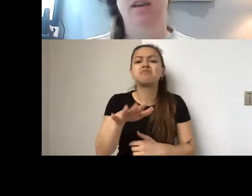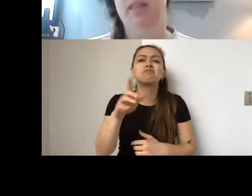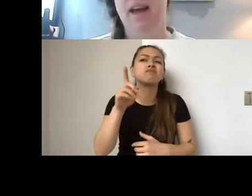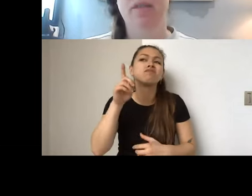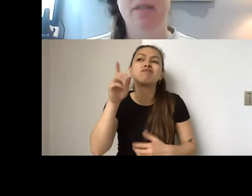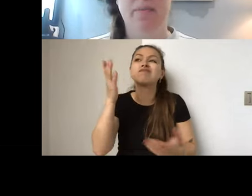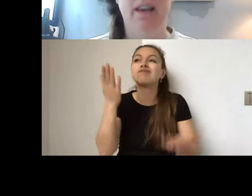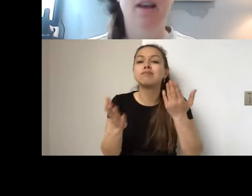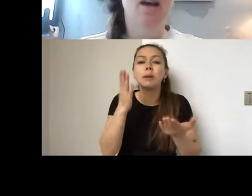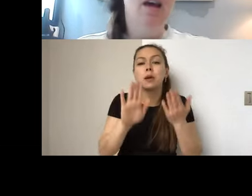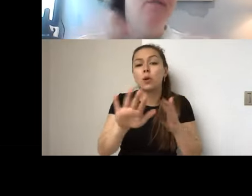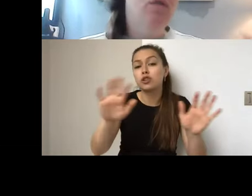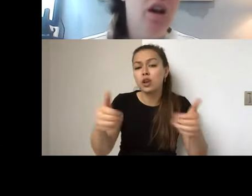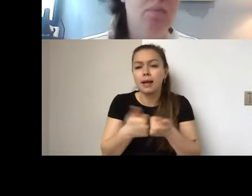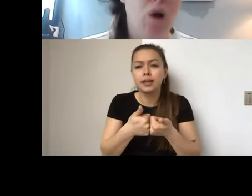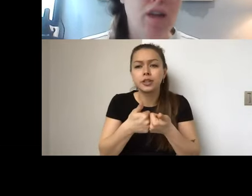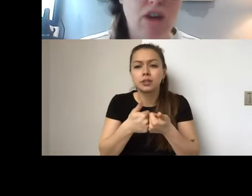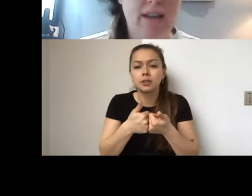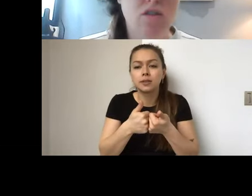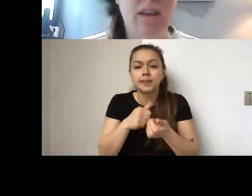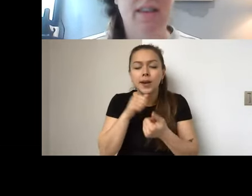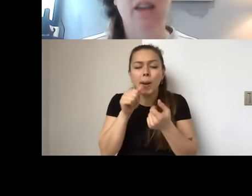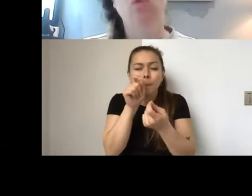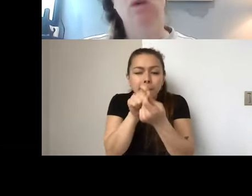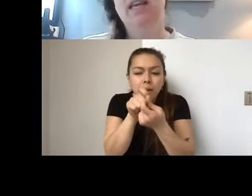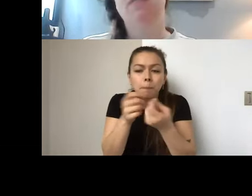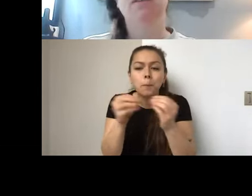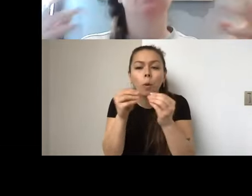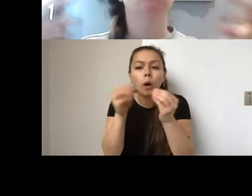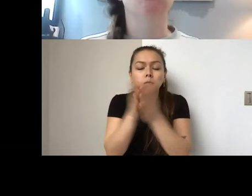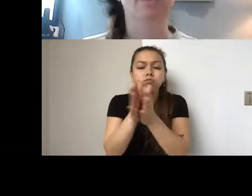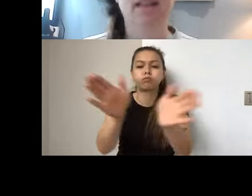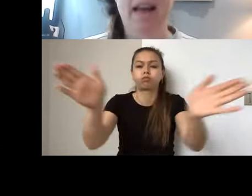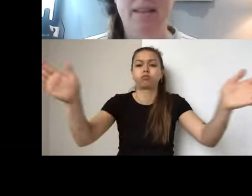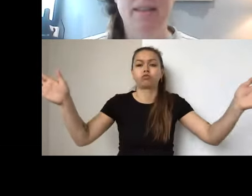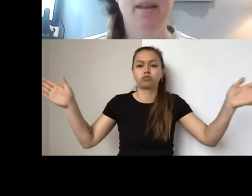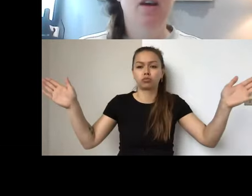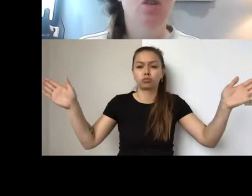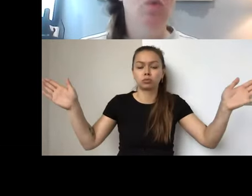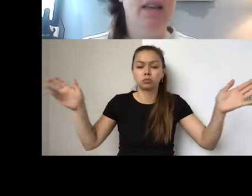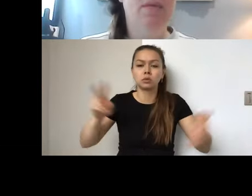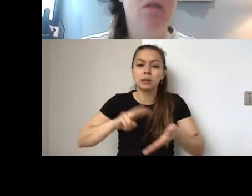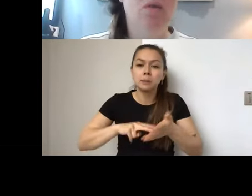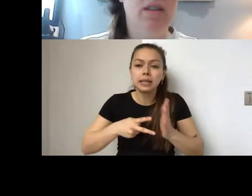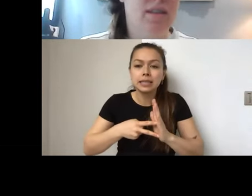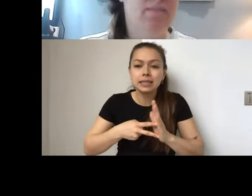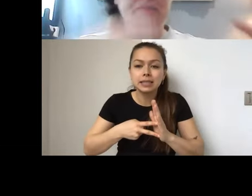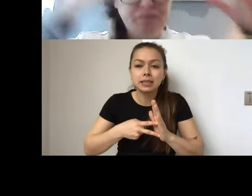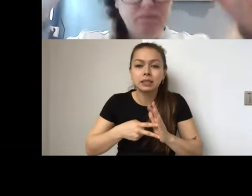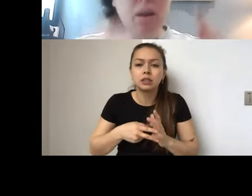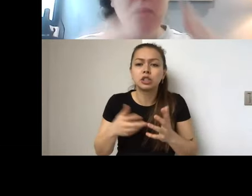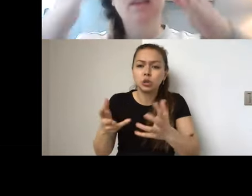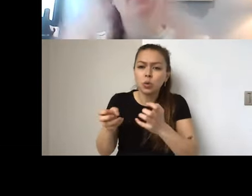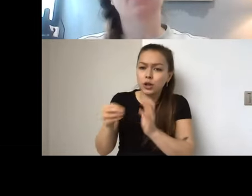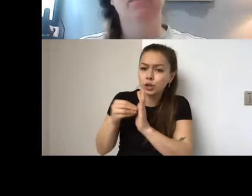audience online or something. If you've got a broad challenge like that, you want to give us some trailheads. You want to give the students some